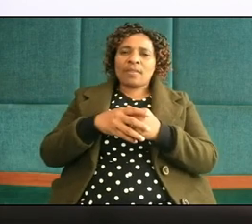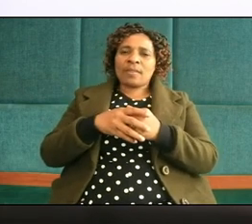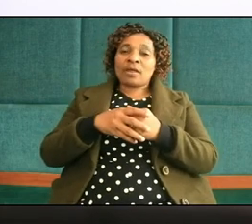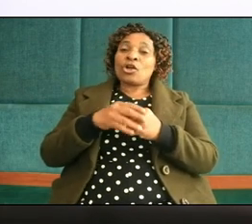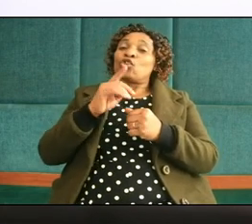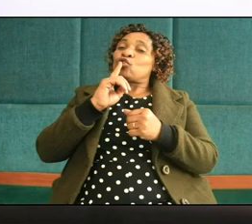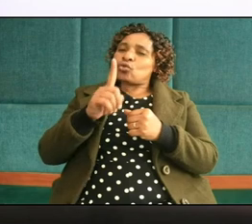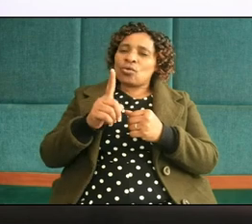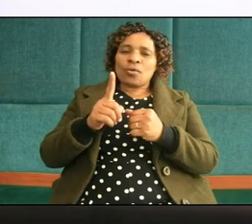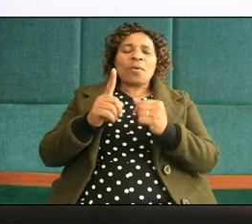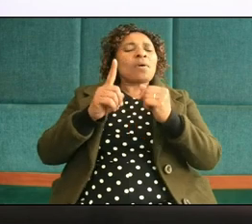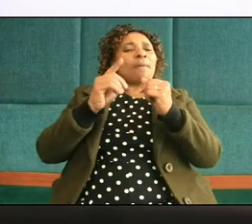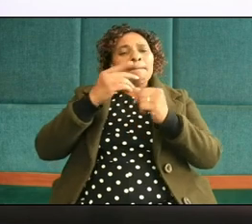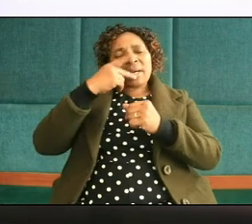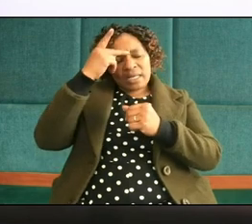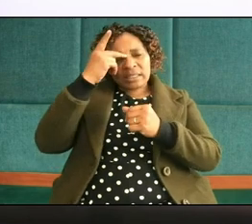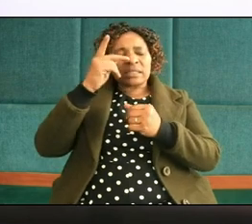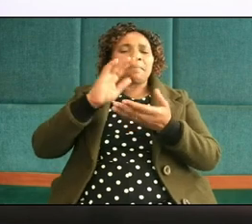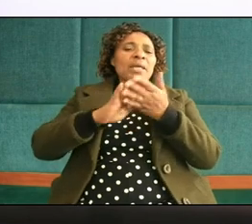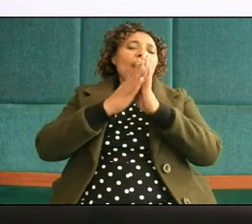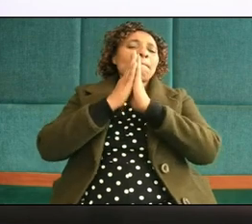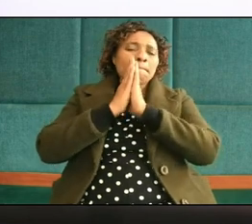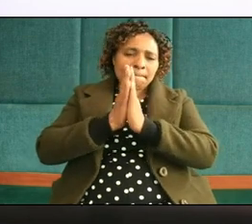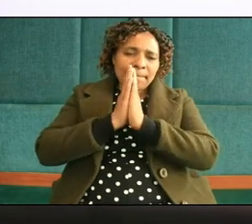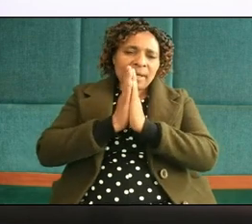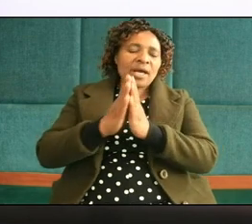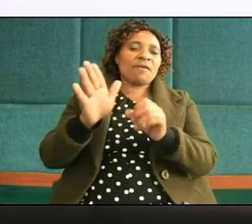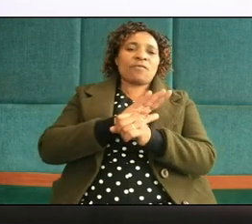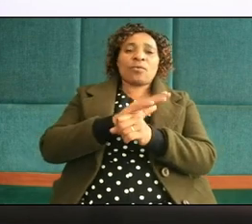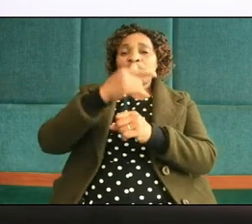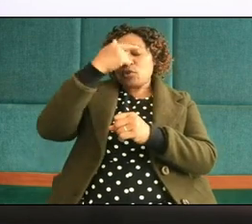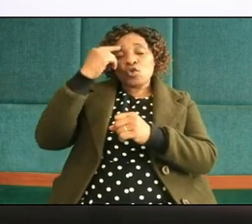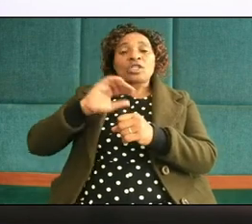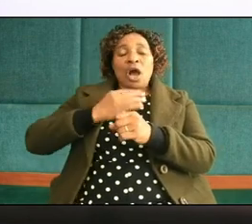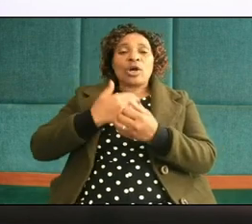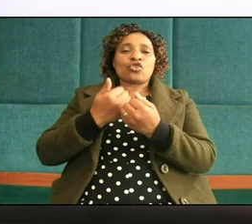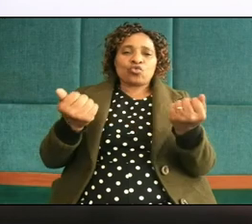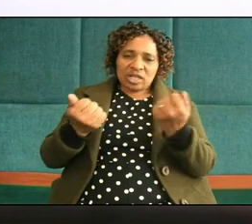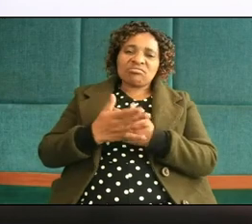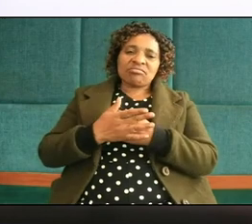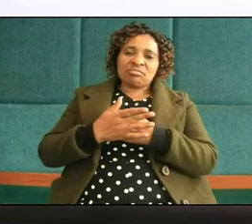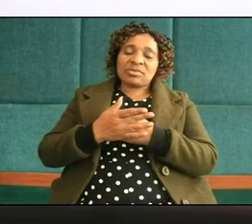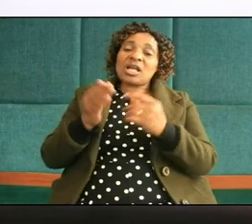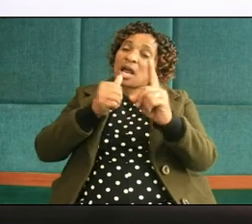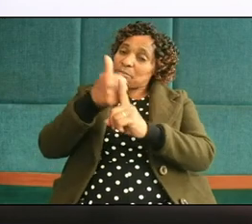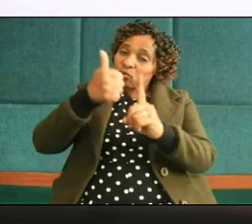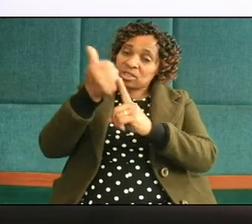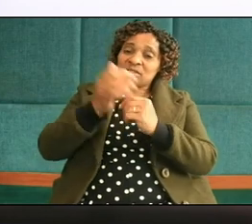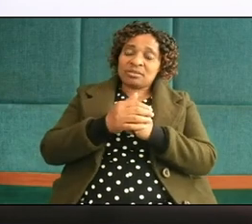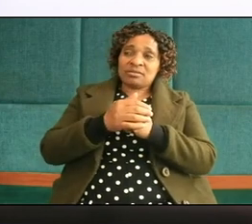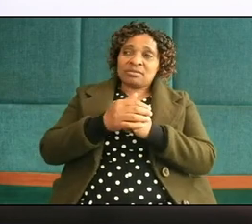prayerful parents because our children are in danger the devil is targeting them